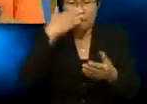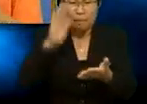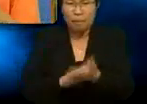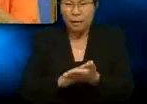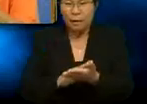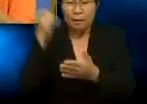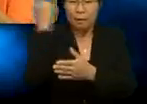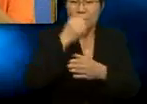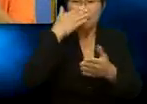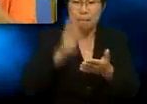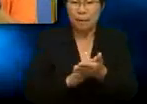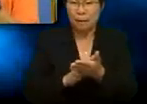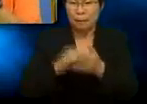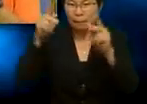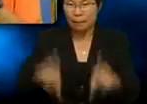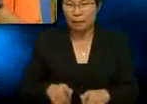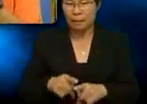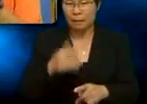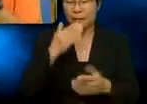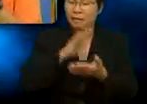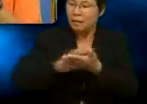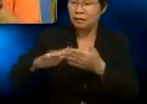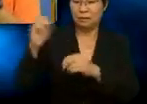get rid of my mathematics teacher. No.